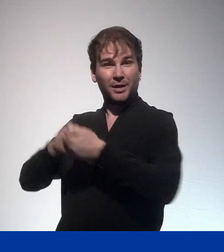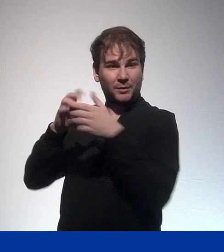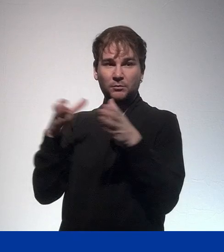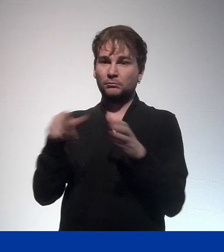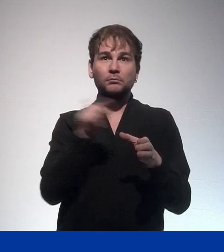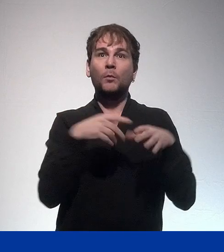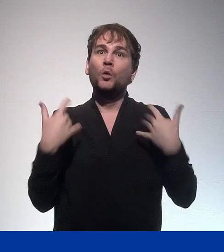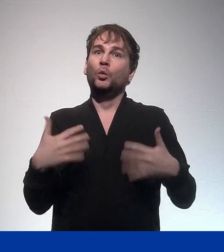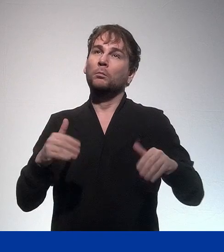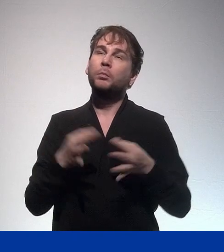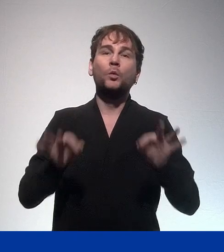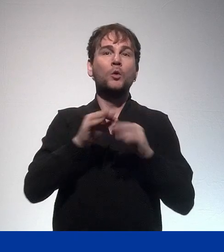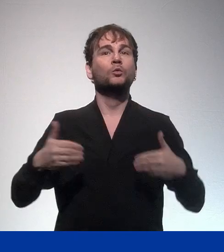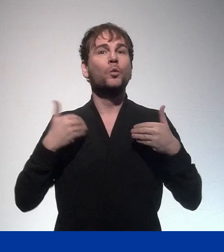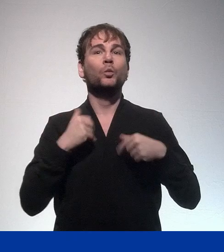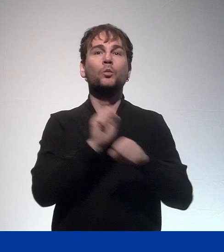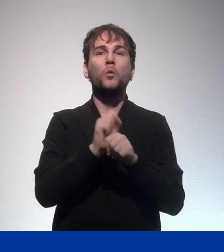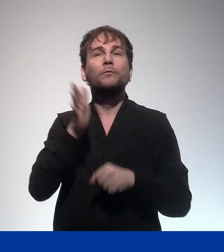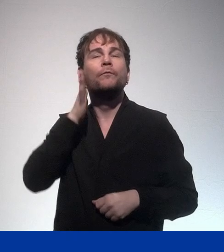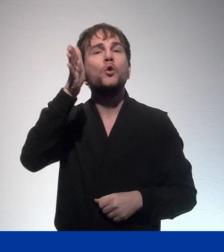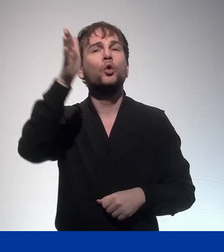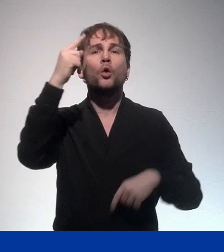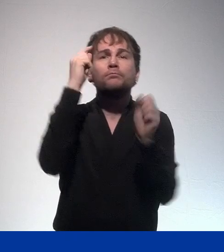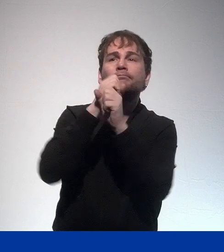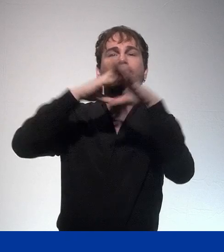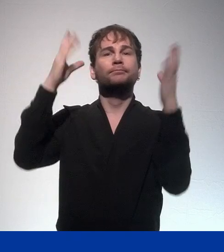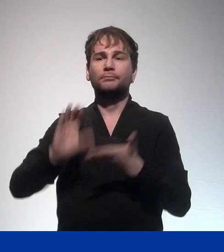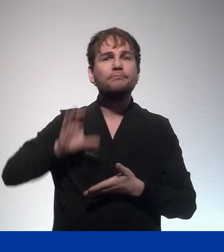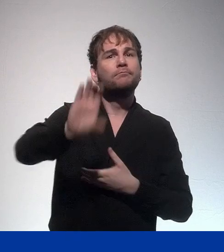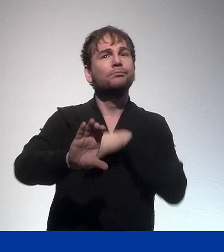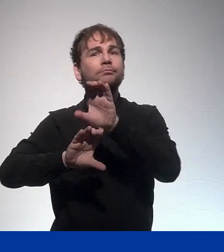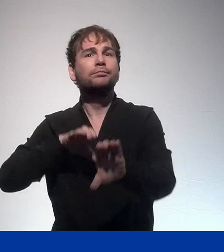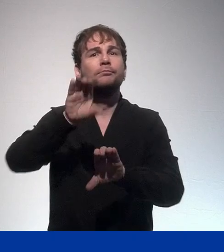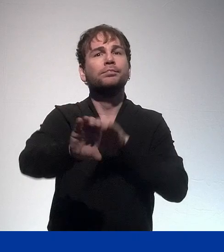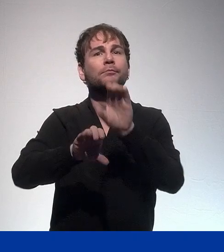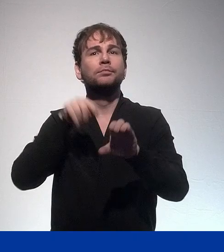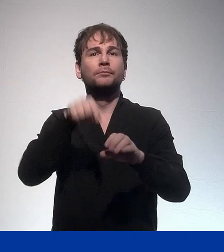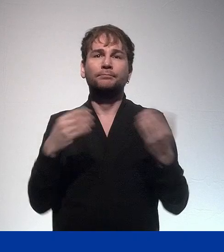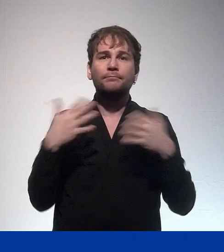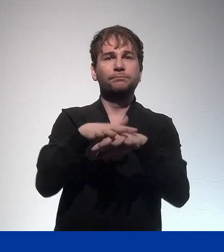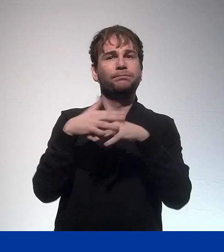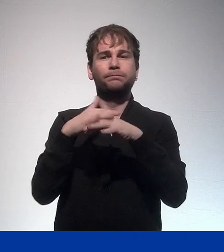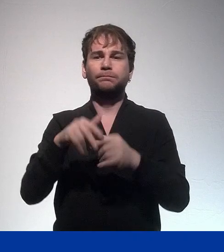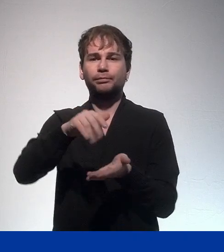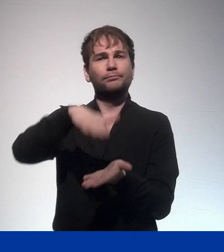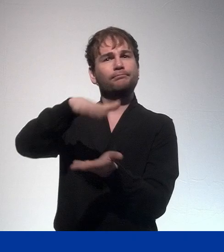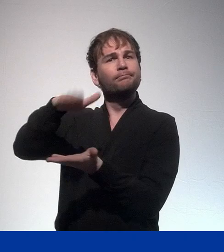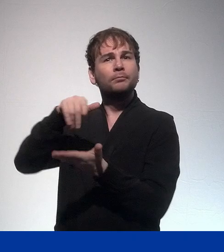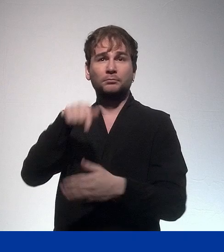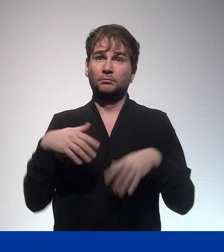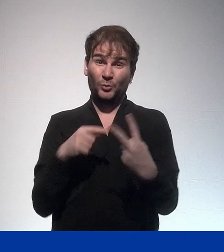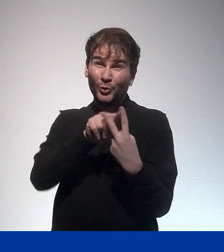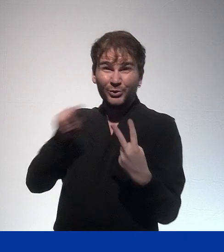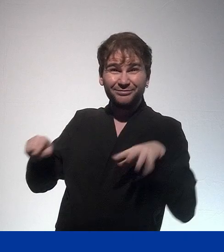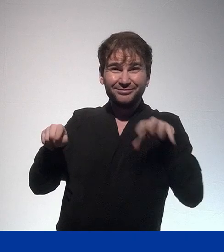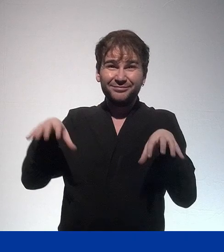as we negotiate the new future financial framework, we will work to ensure that more